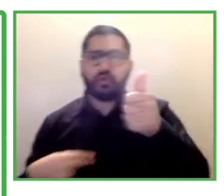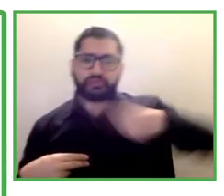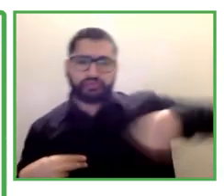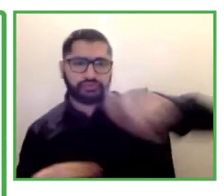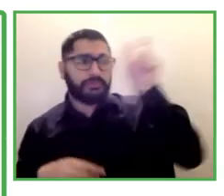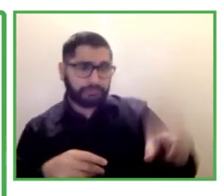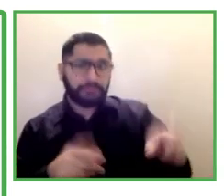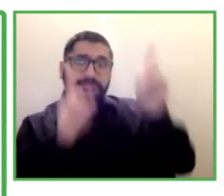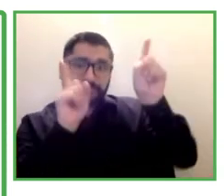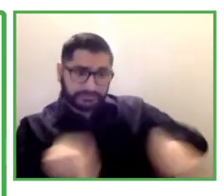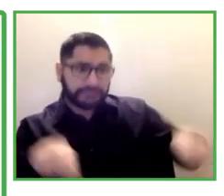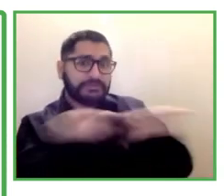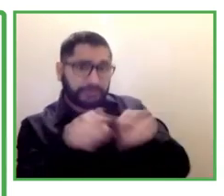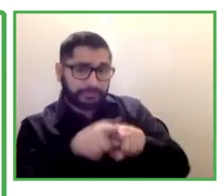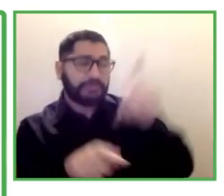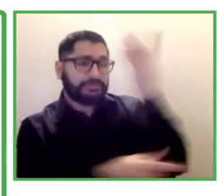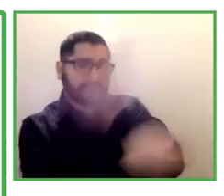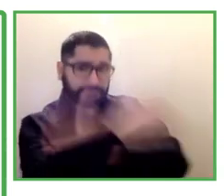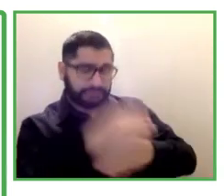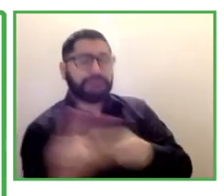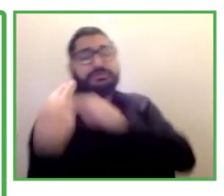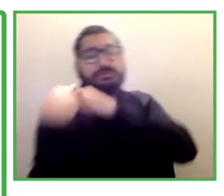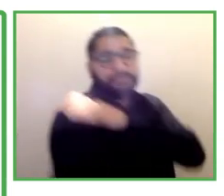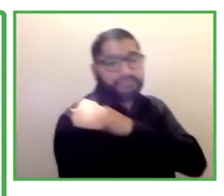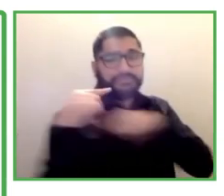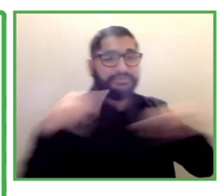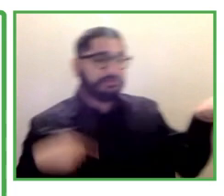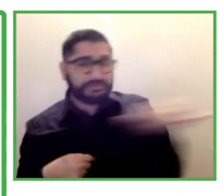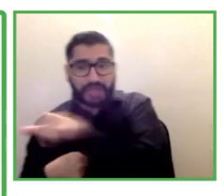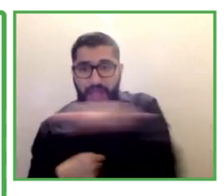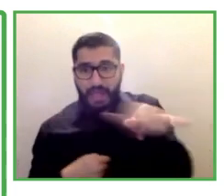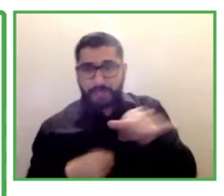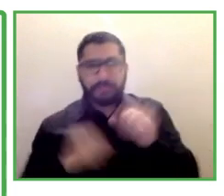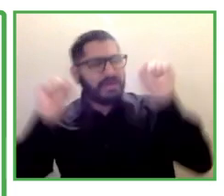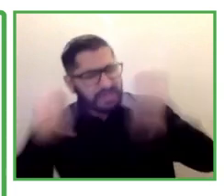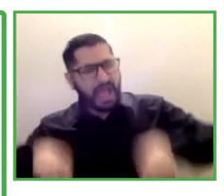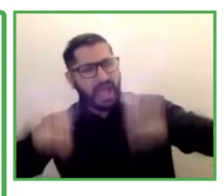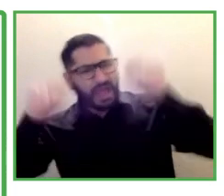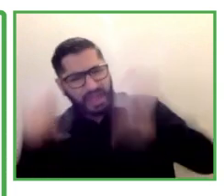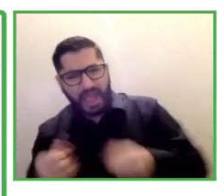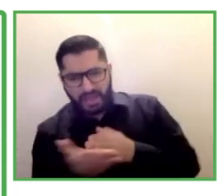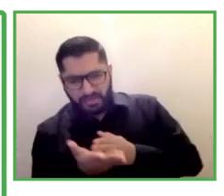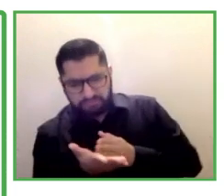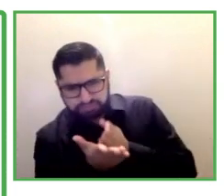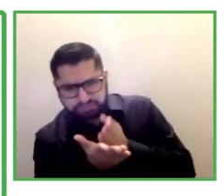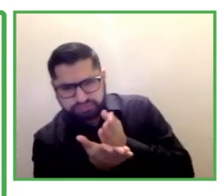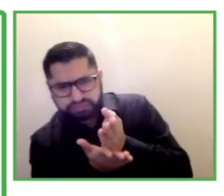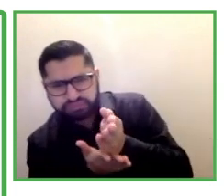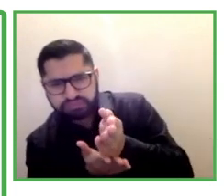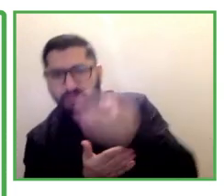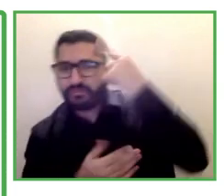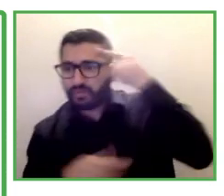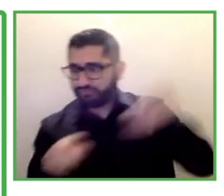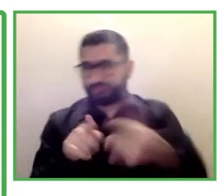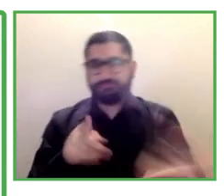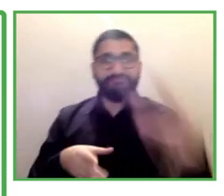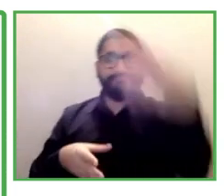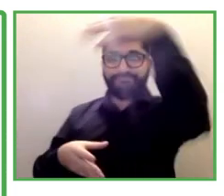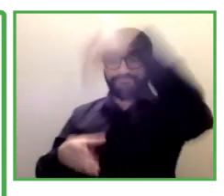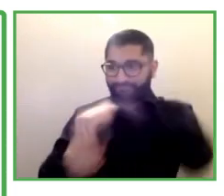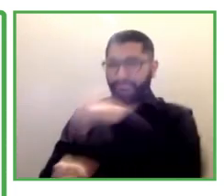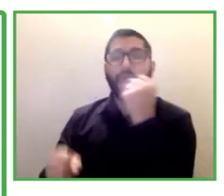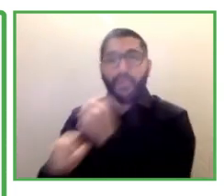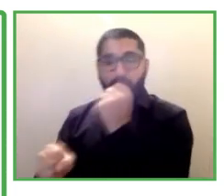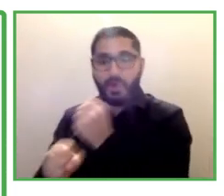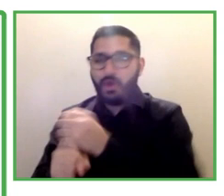accessibility, with the right preparedness, you can also join a workforce. And I can tell you that especially